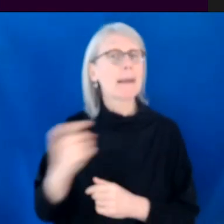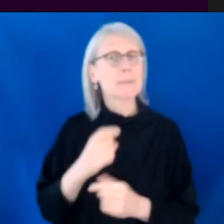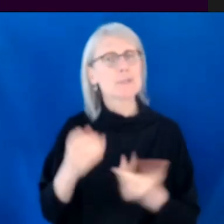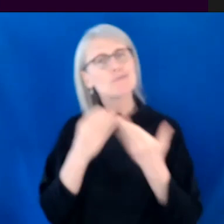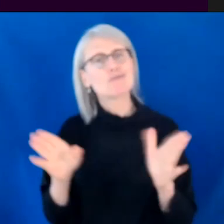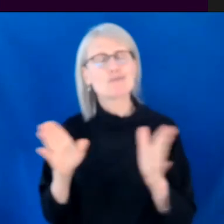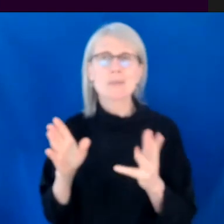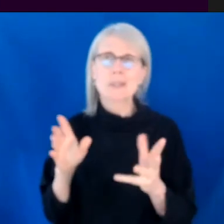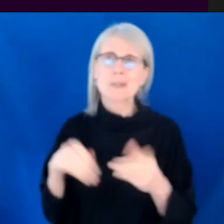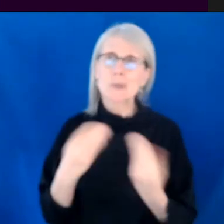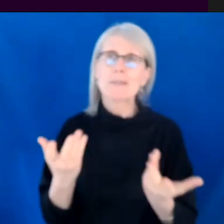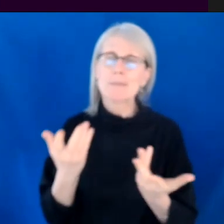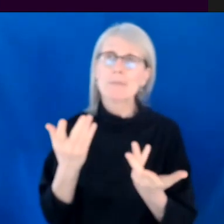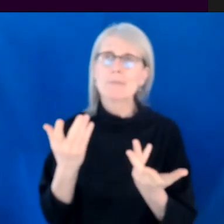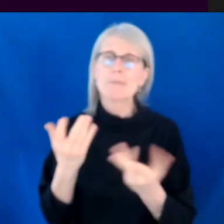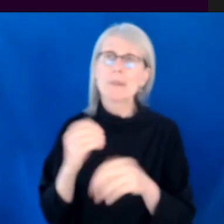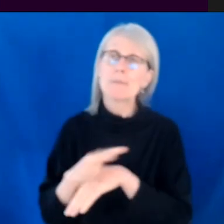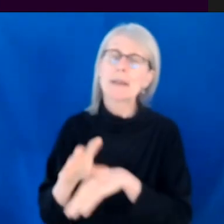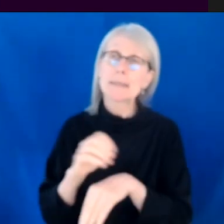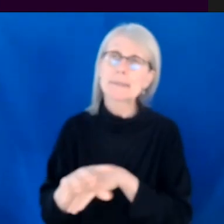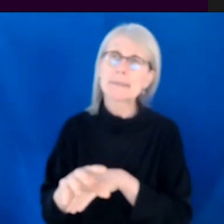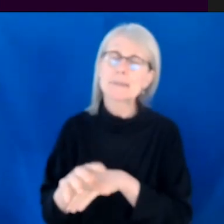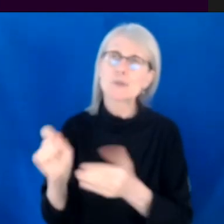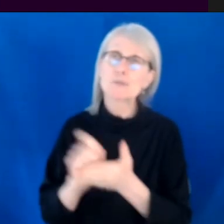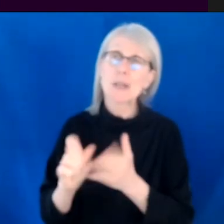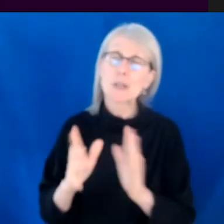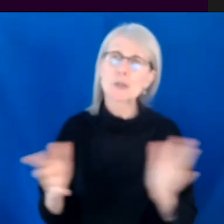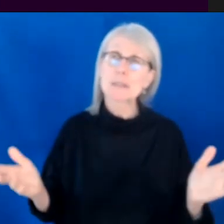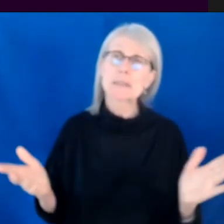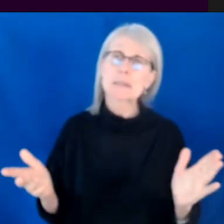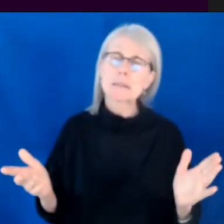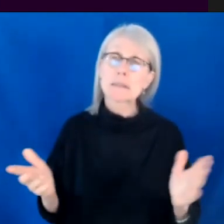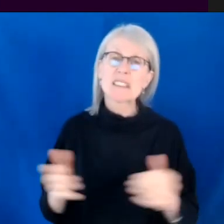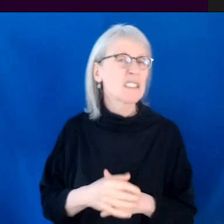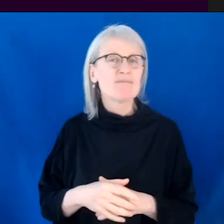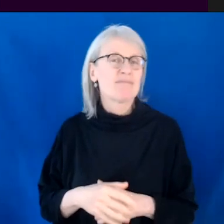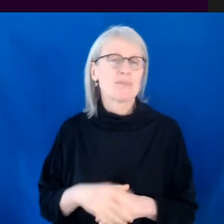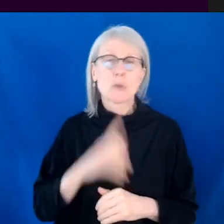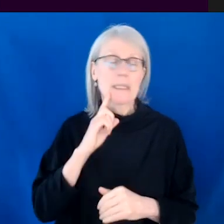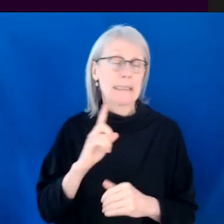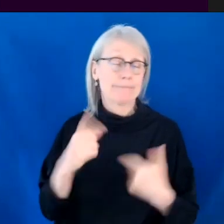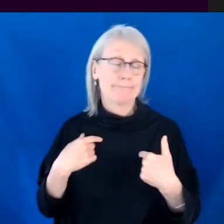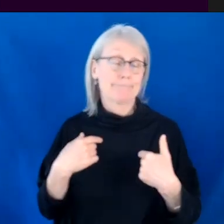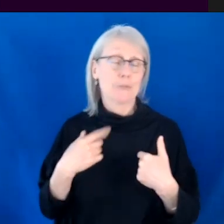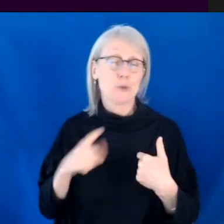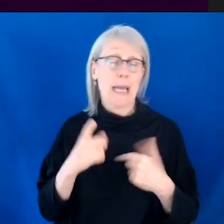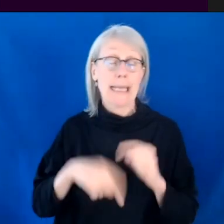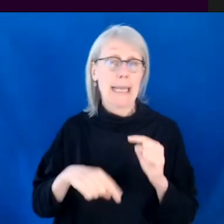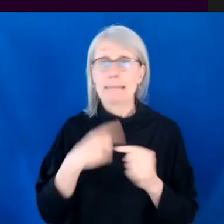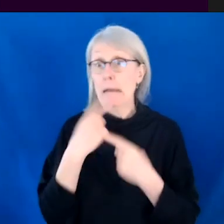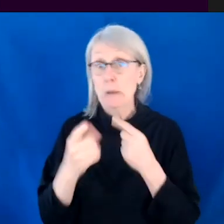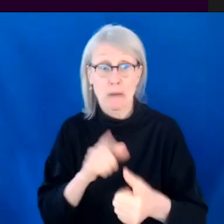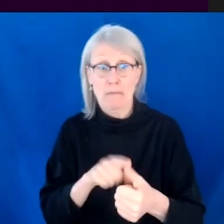a bit harder for me because I so much feel like you've got to go through the steps yourself. Like, even if I told you something,